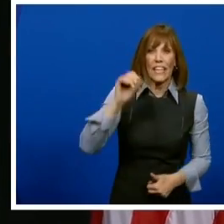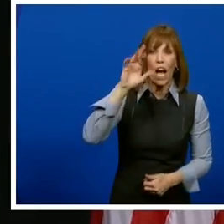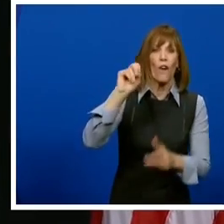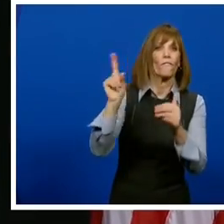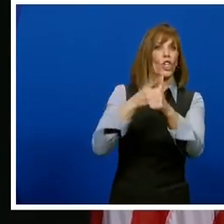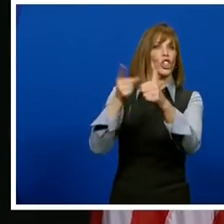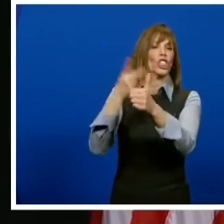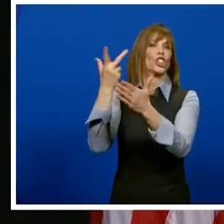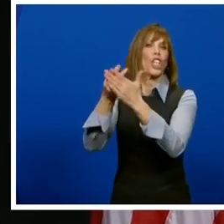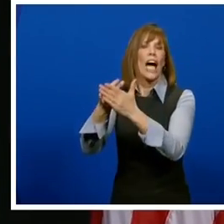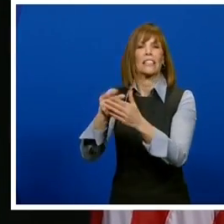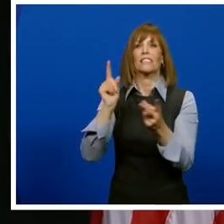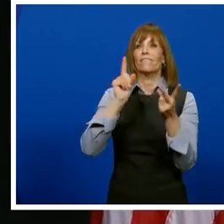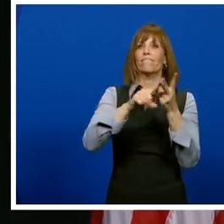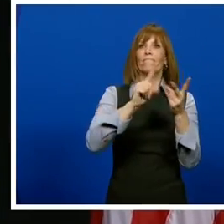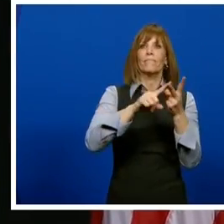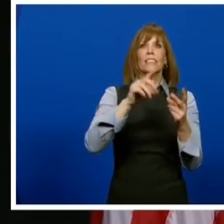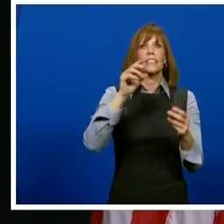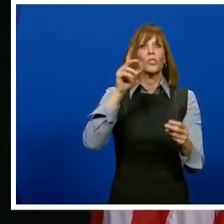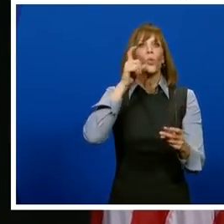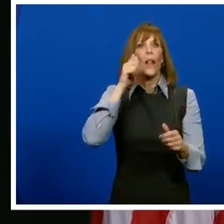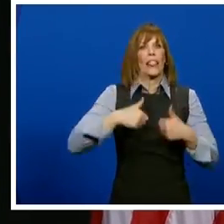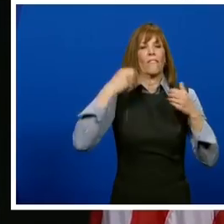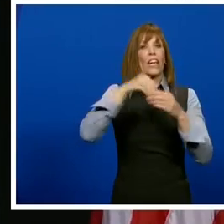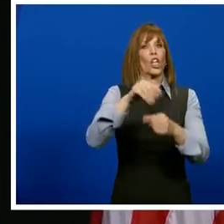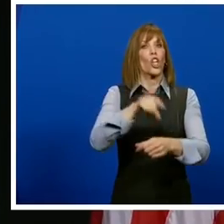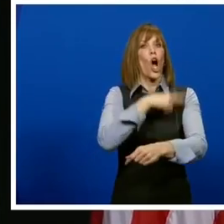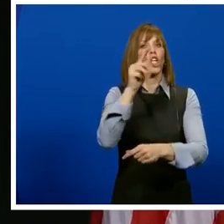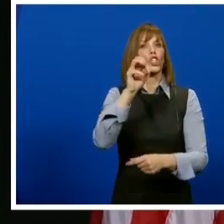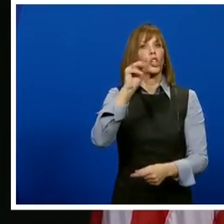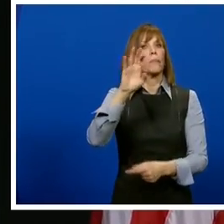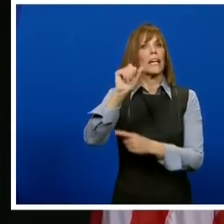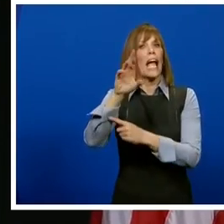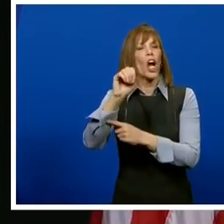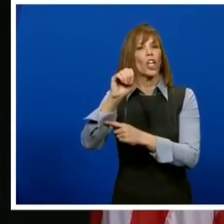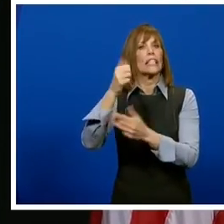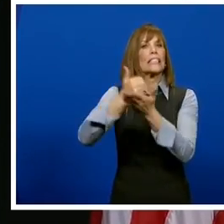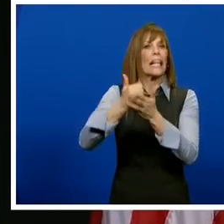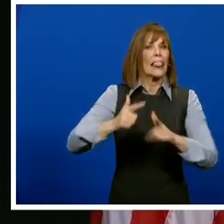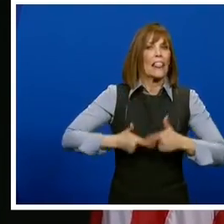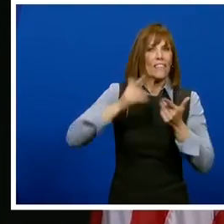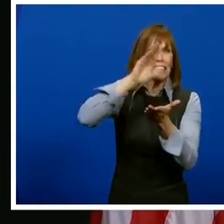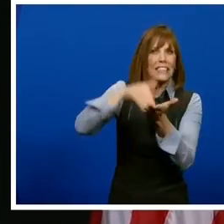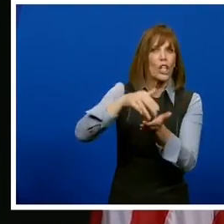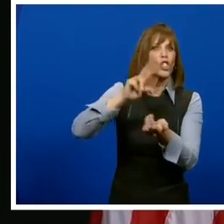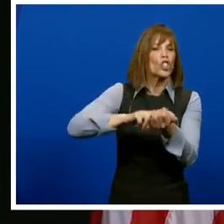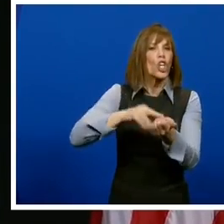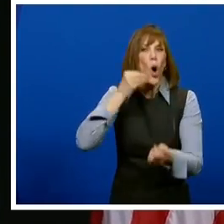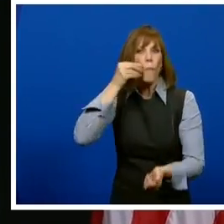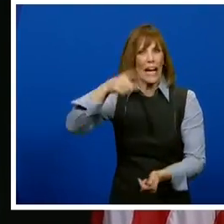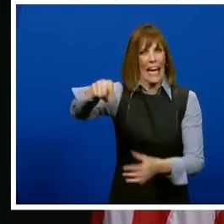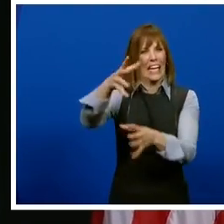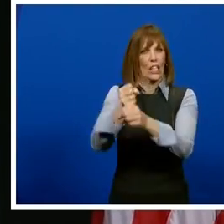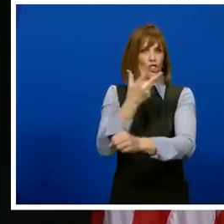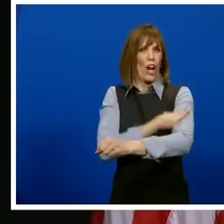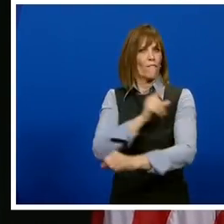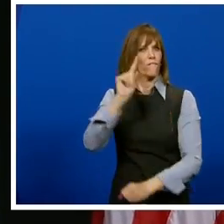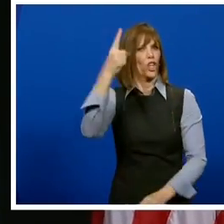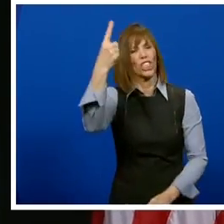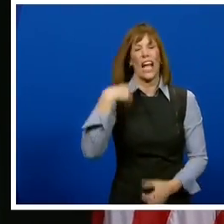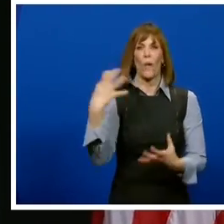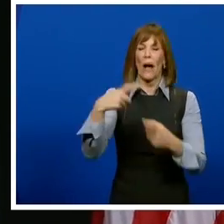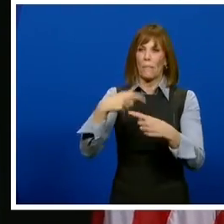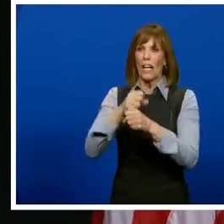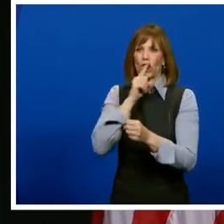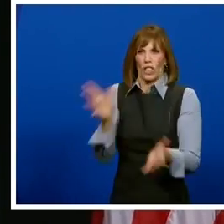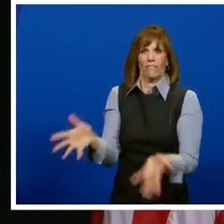care residents and staff and in our assisted living, that they were able to get the vaccine. I wanted to make sure that essential